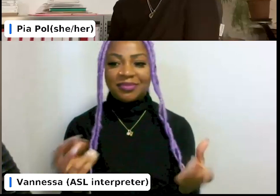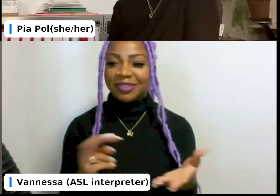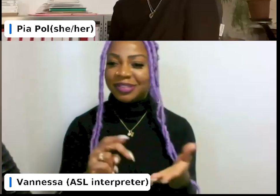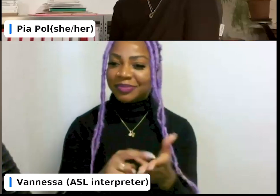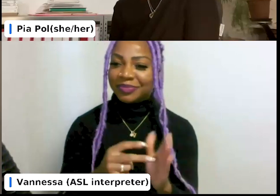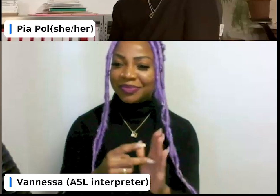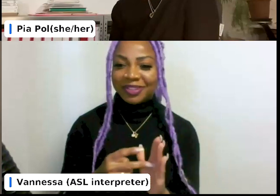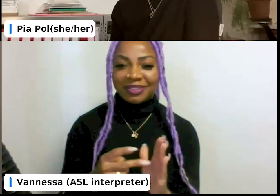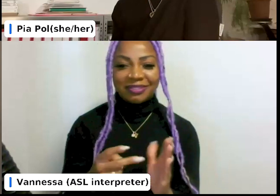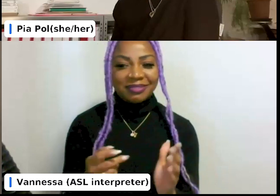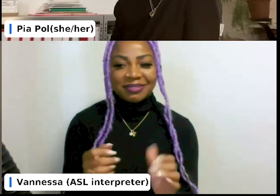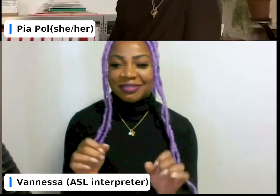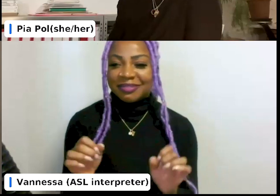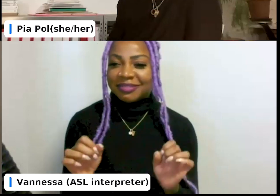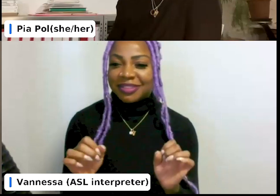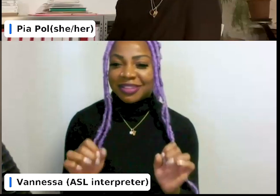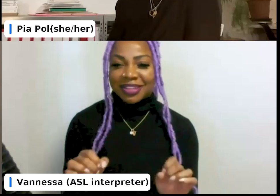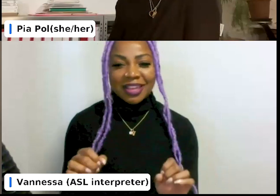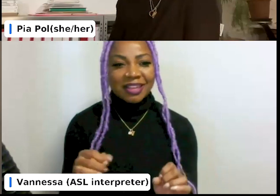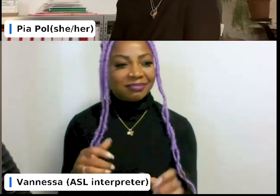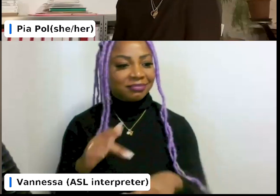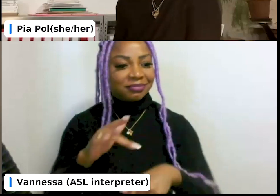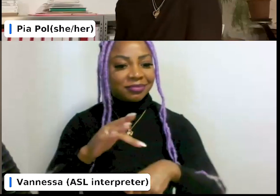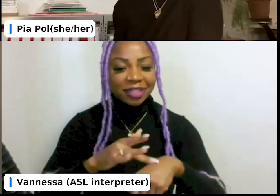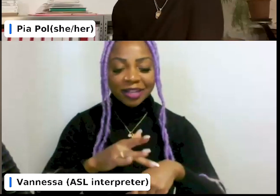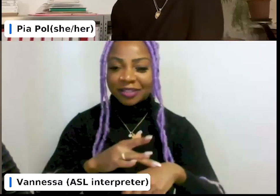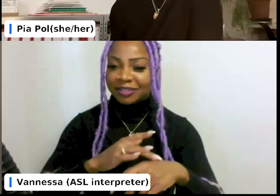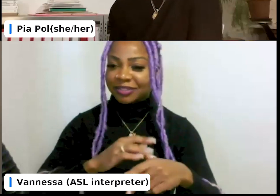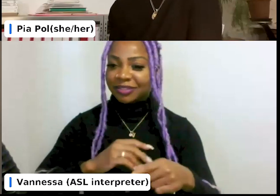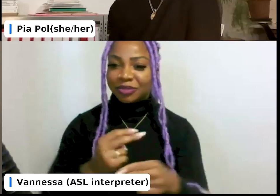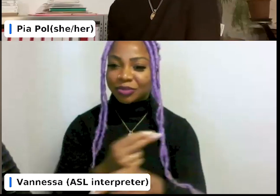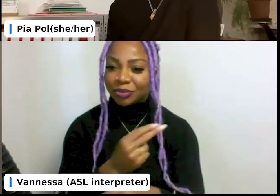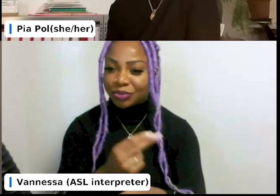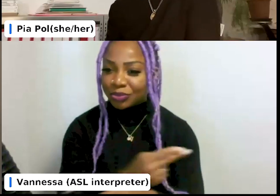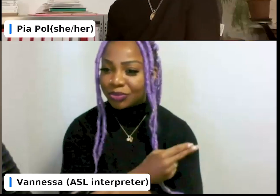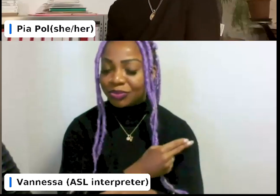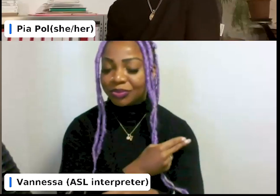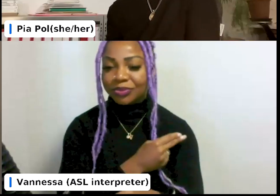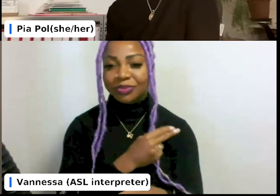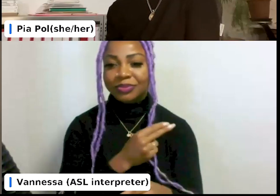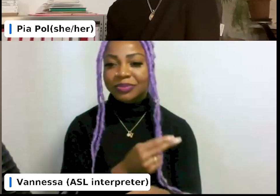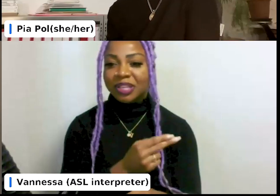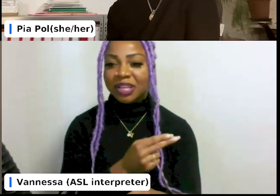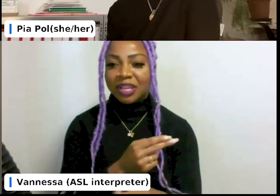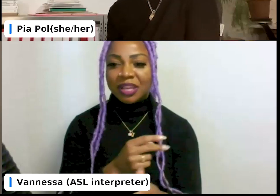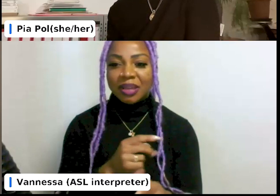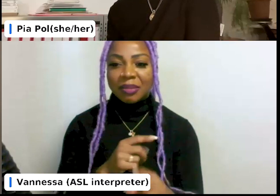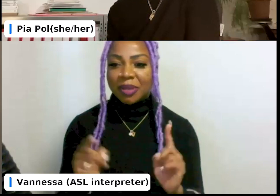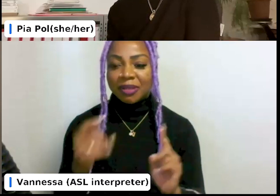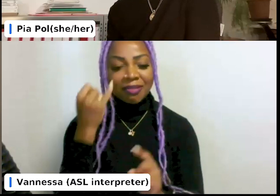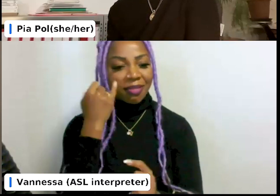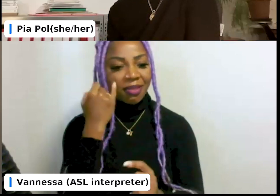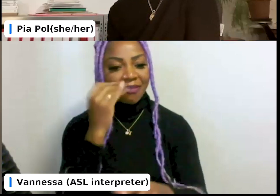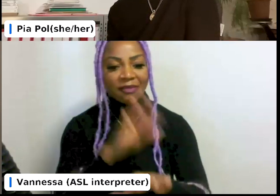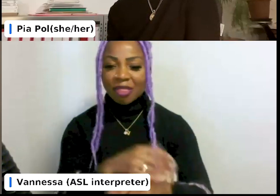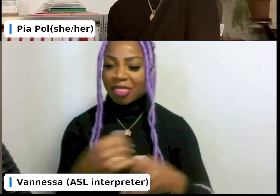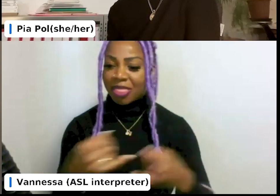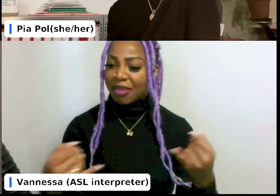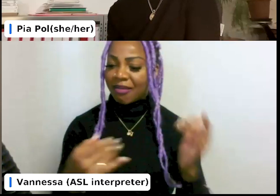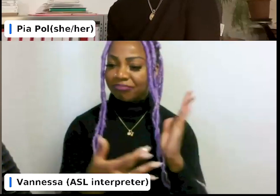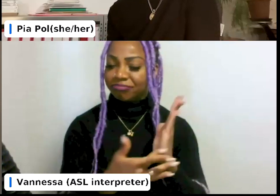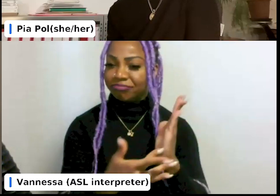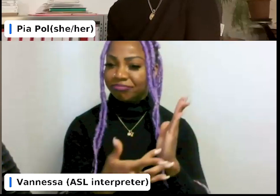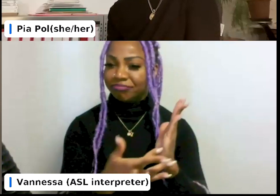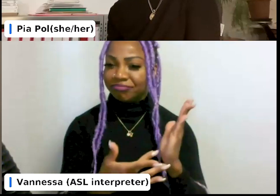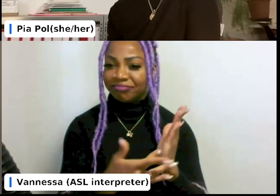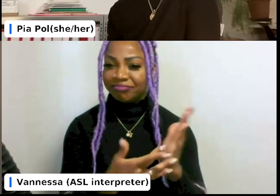something that you can, yeah, touch, react upon, like interact with. And when things stay digital, I